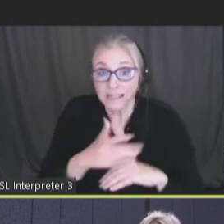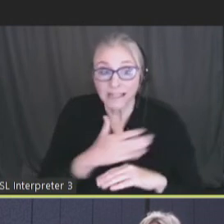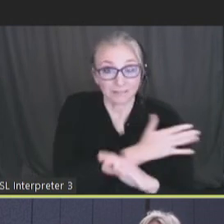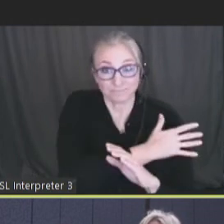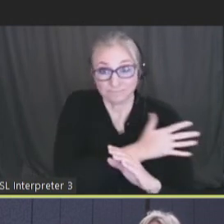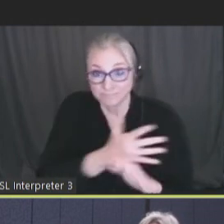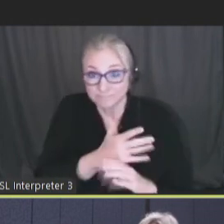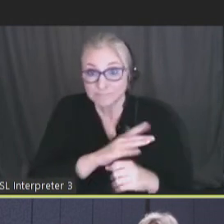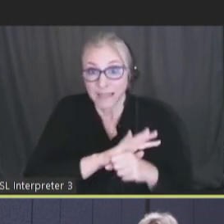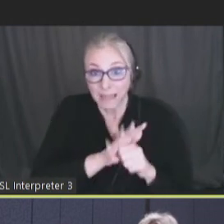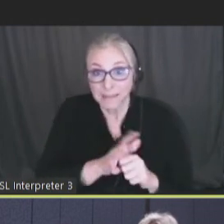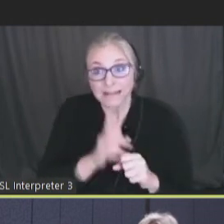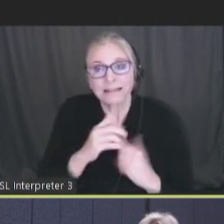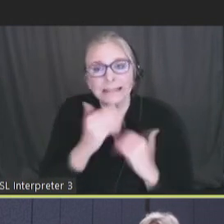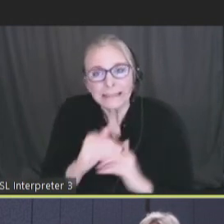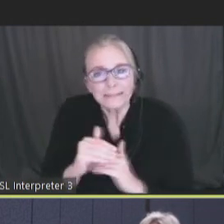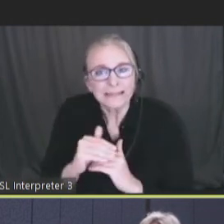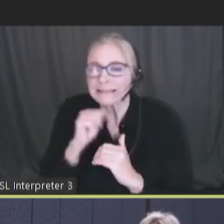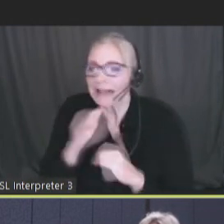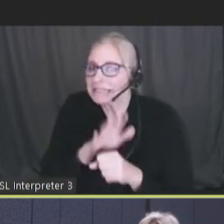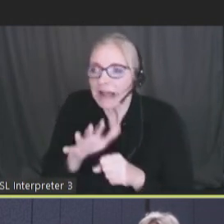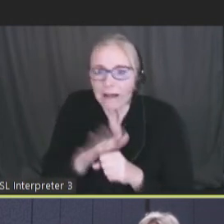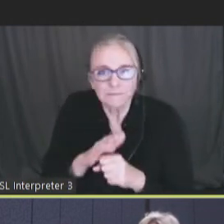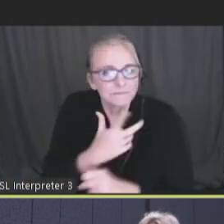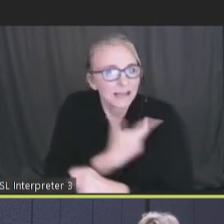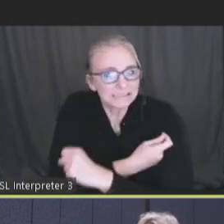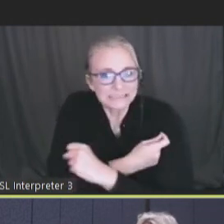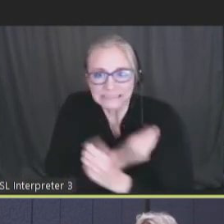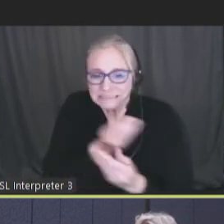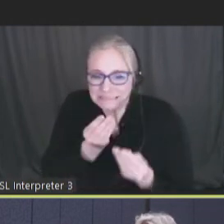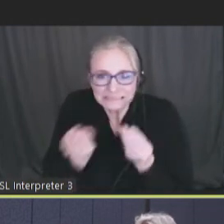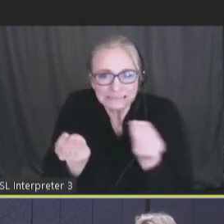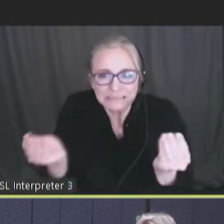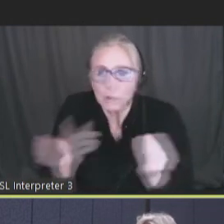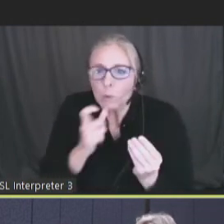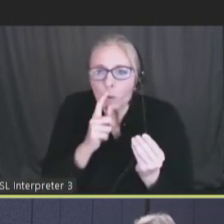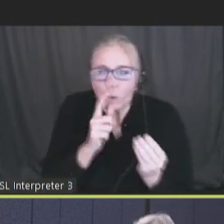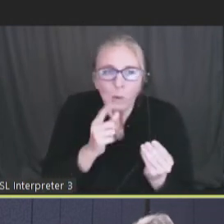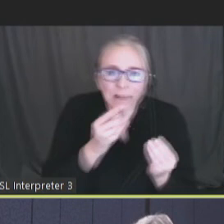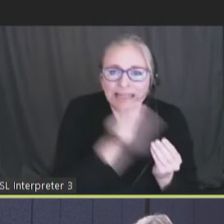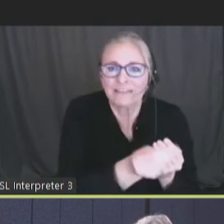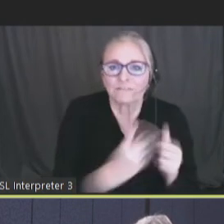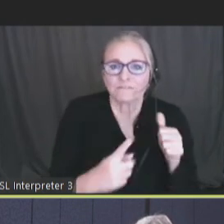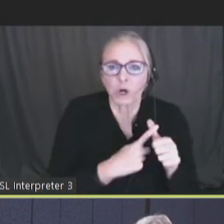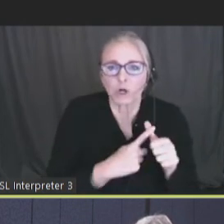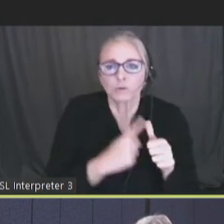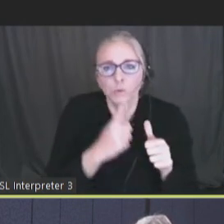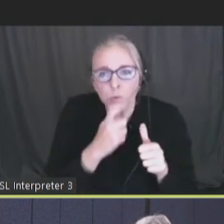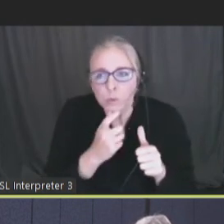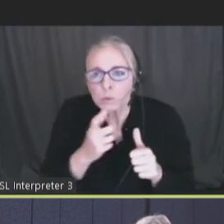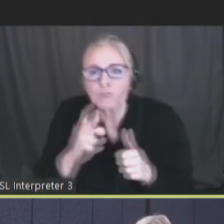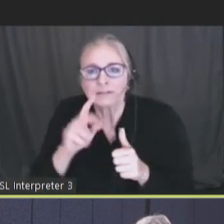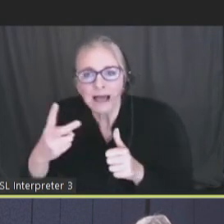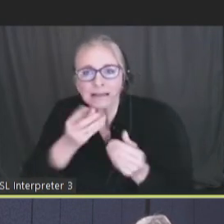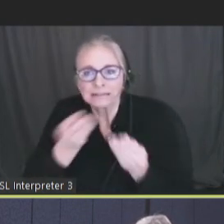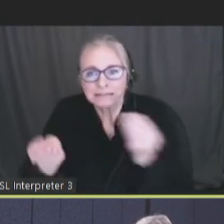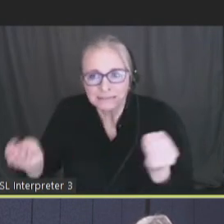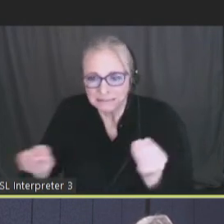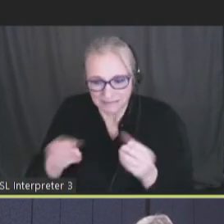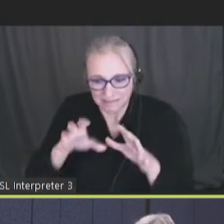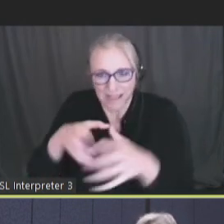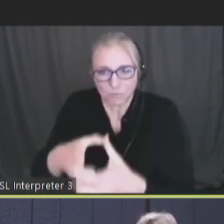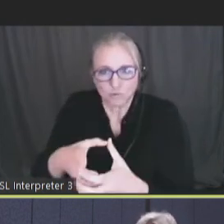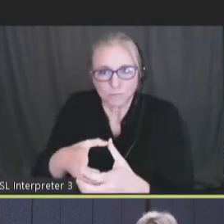limited supply of vaccine and how to prioritize within populations. And so,